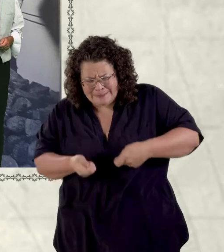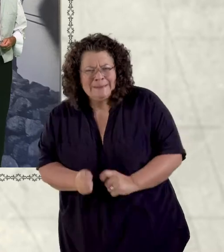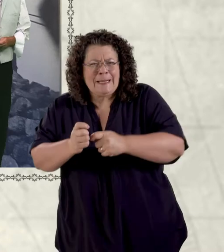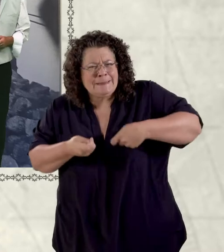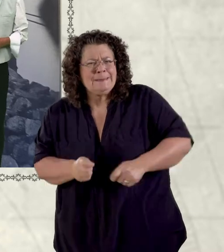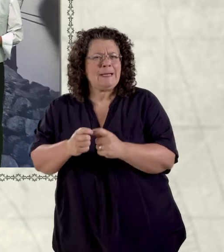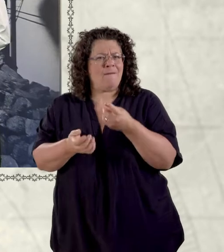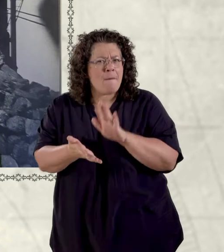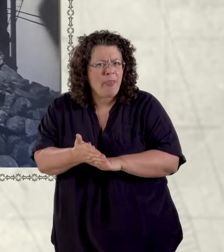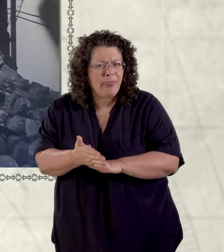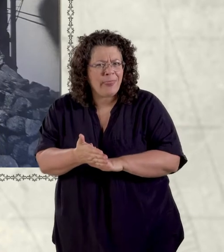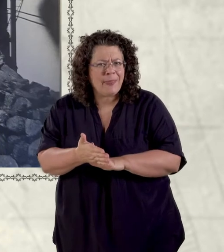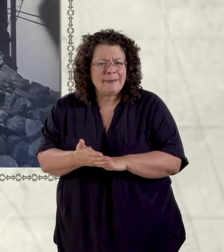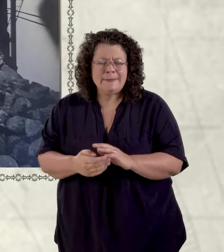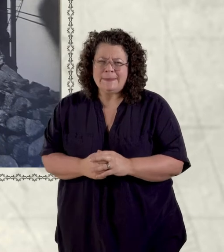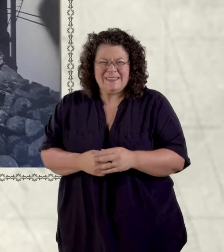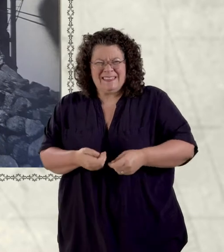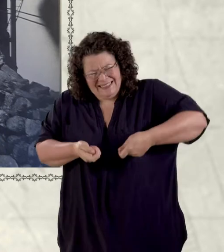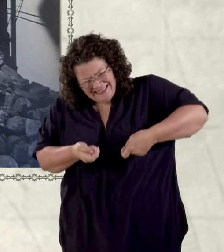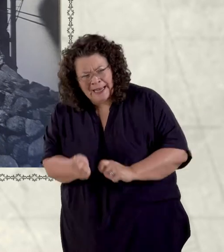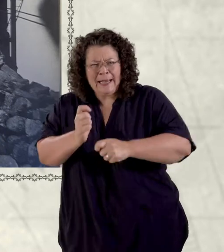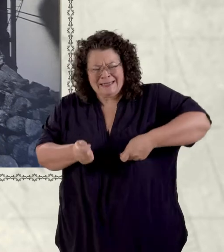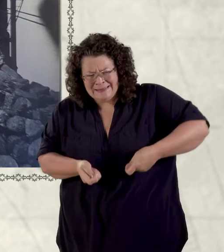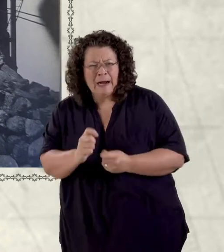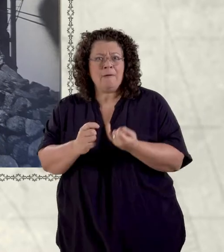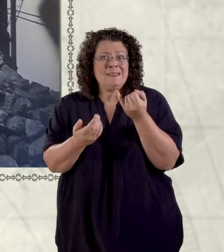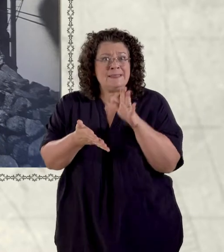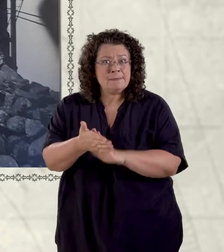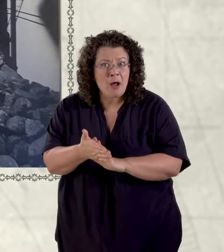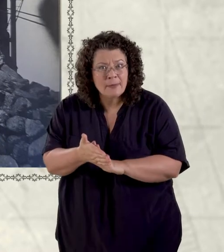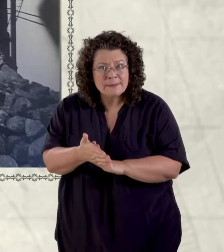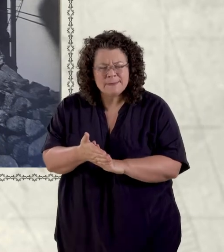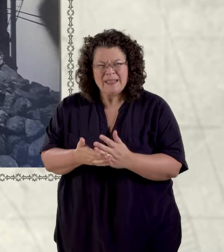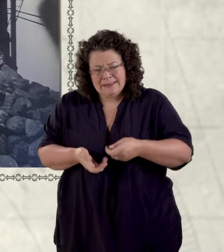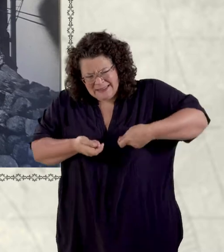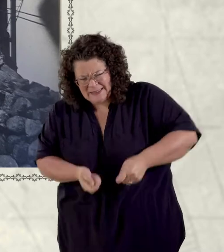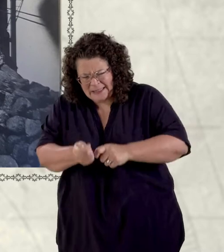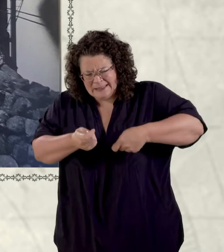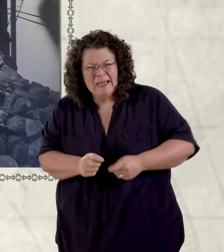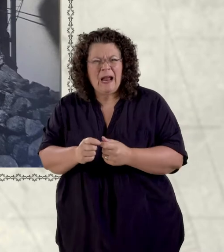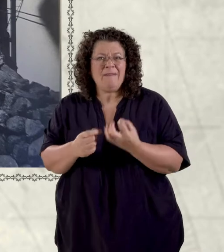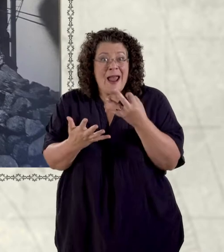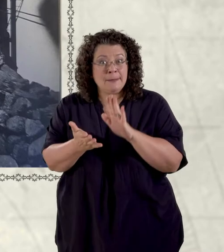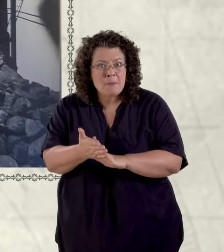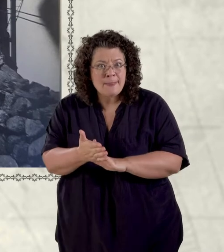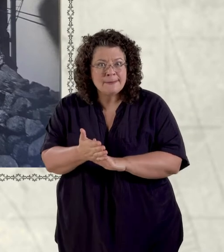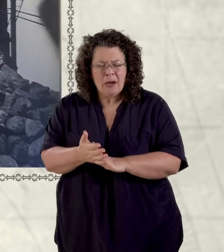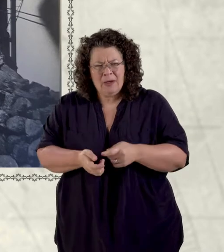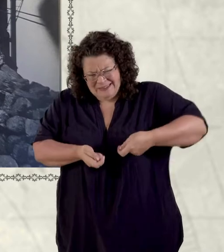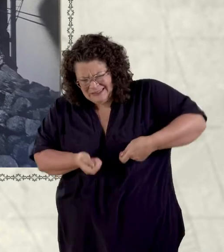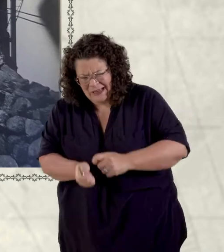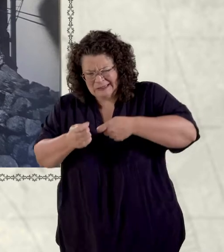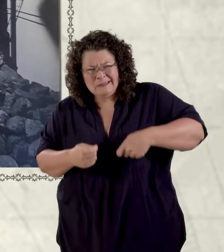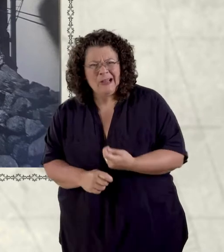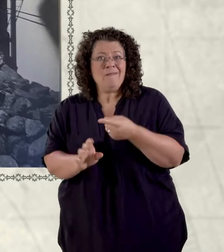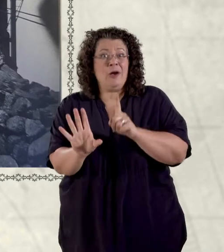dig dig dig for a month dig for six months dig for a year dig